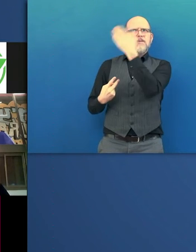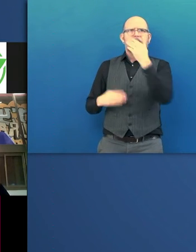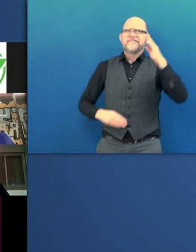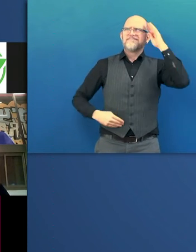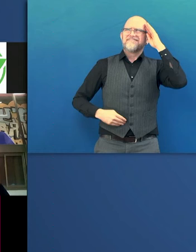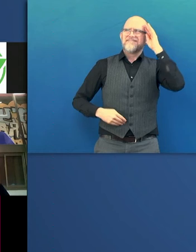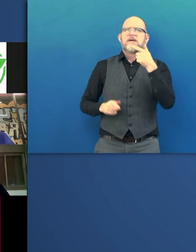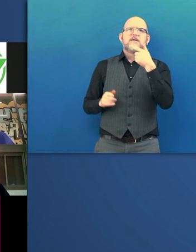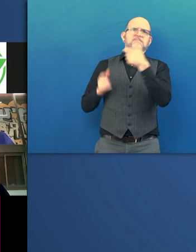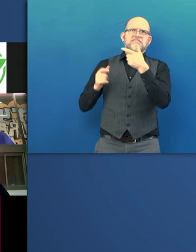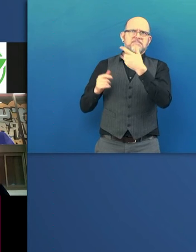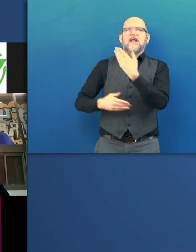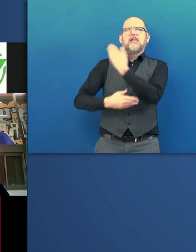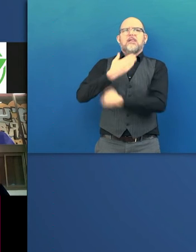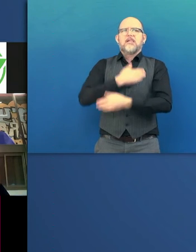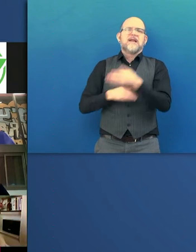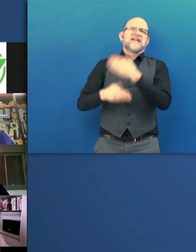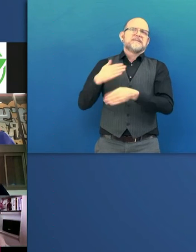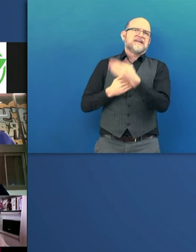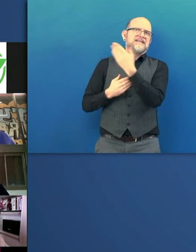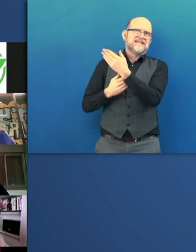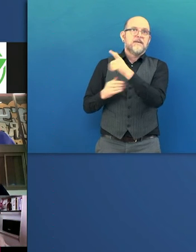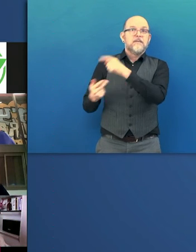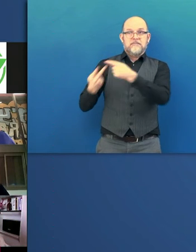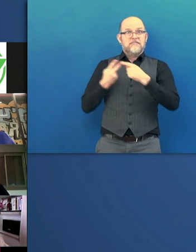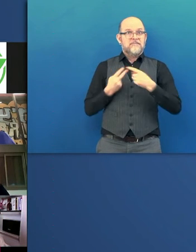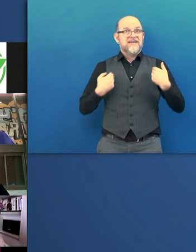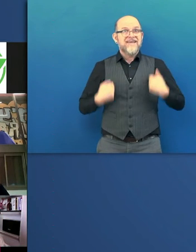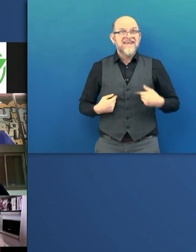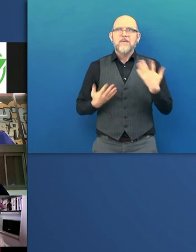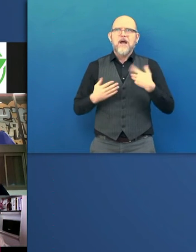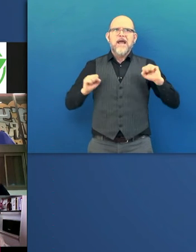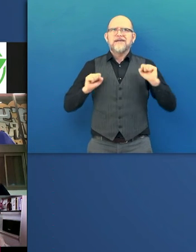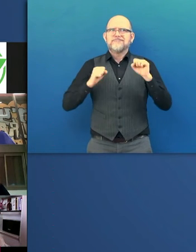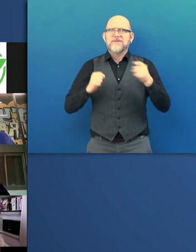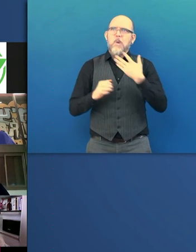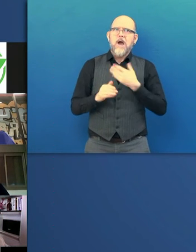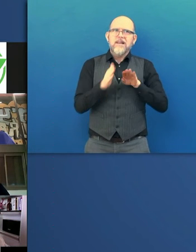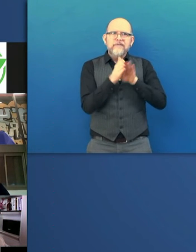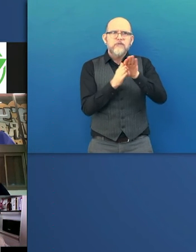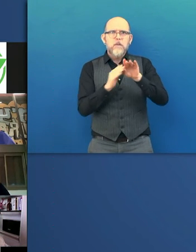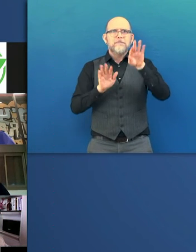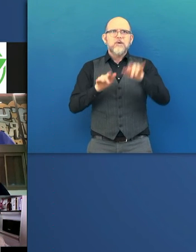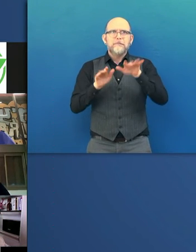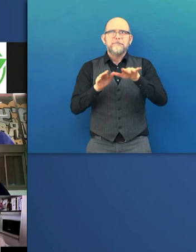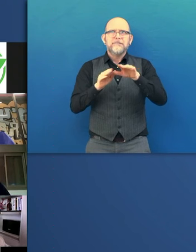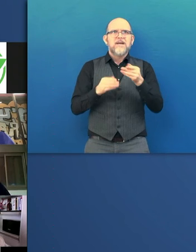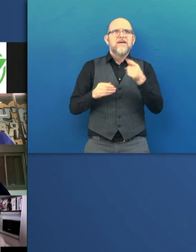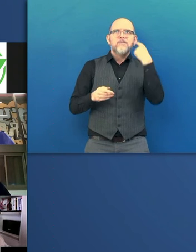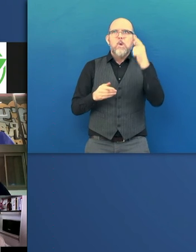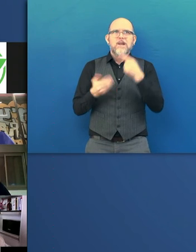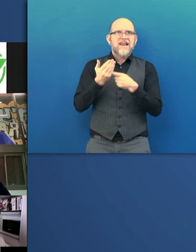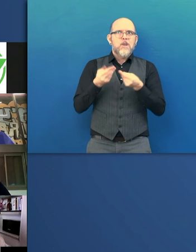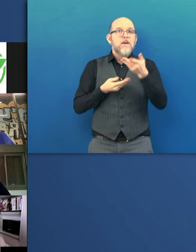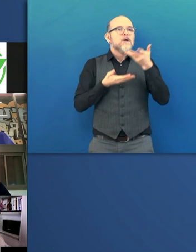myself and young and enthusiastic developers to get this to market with an amazing advisory team. And we offer a double